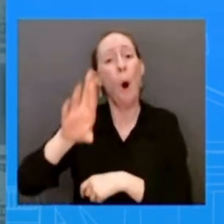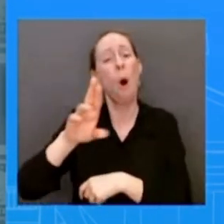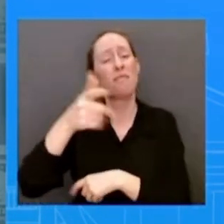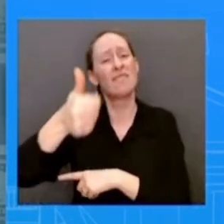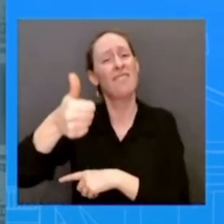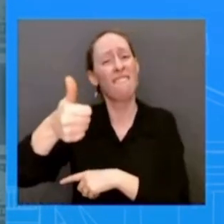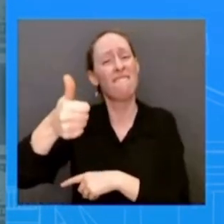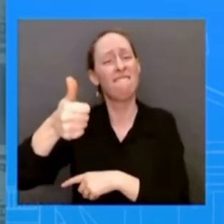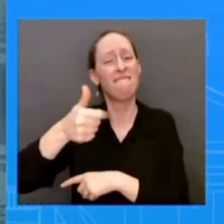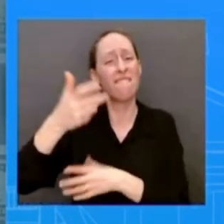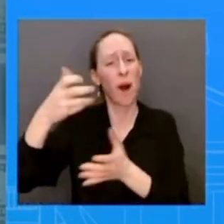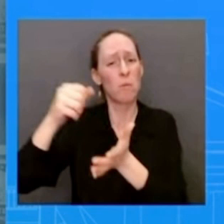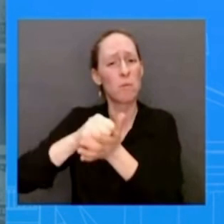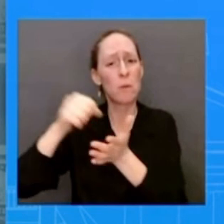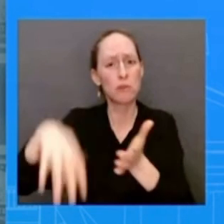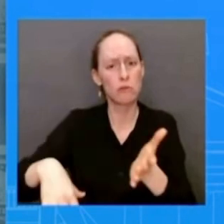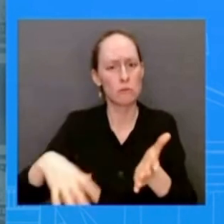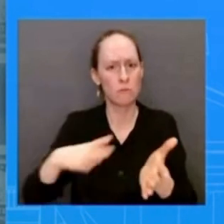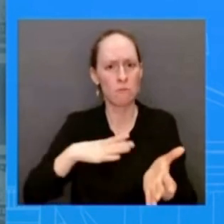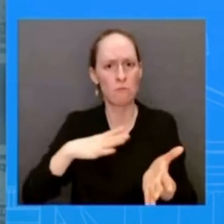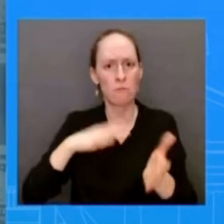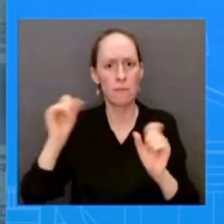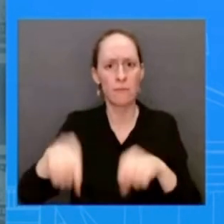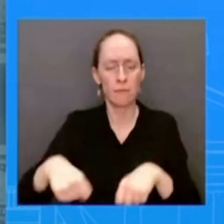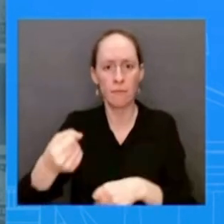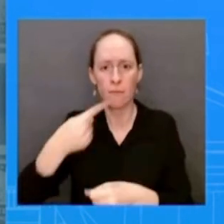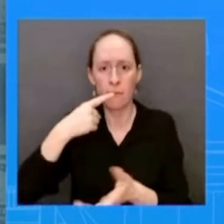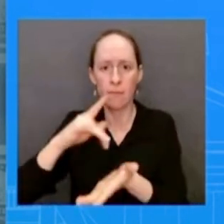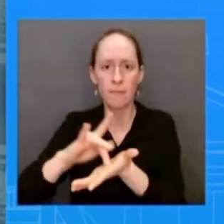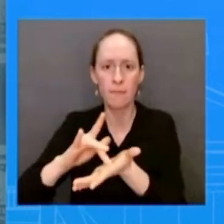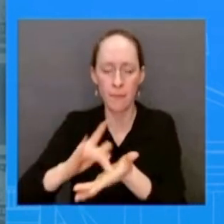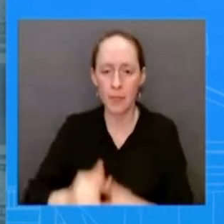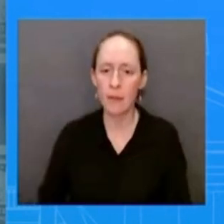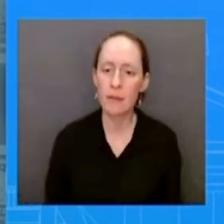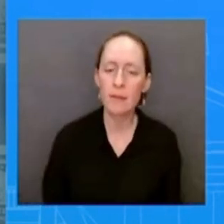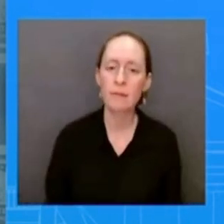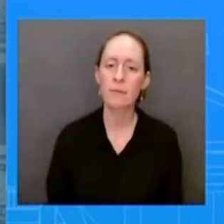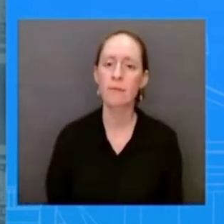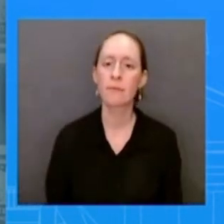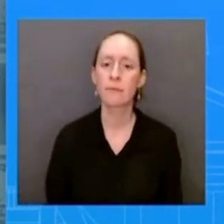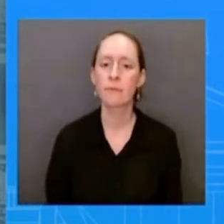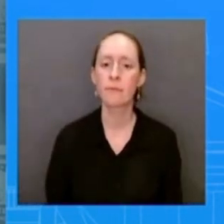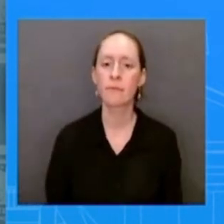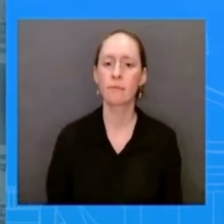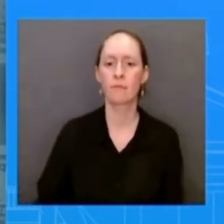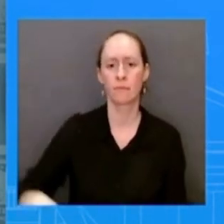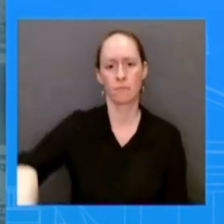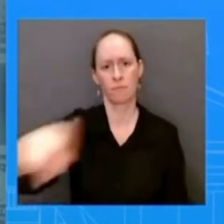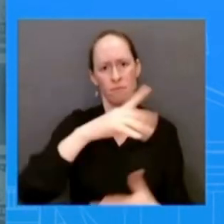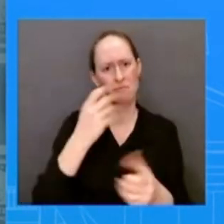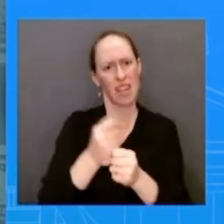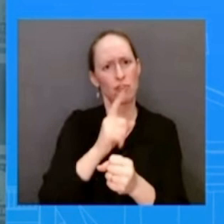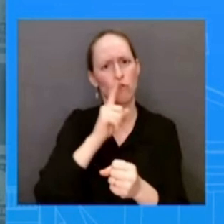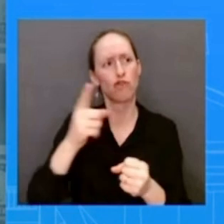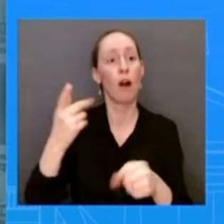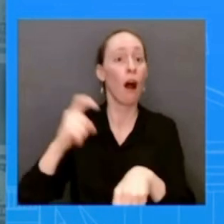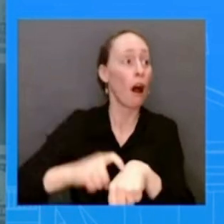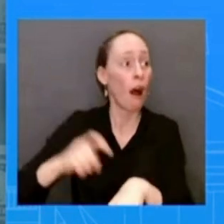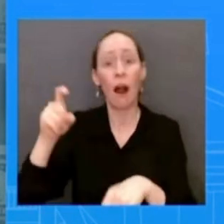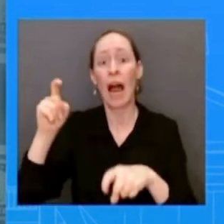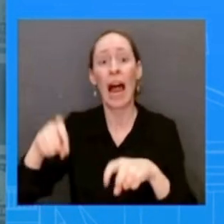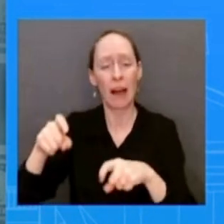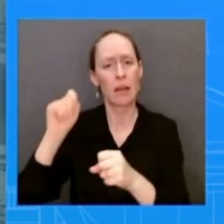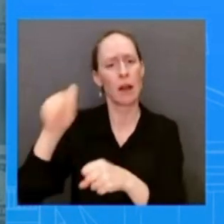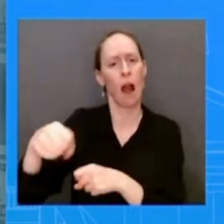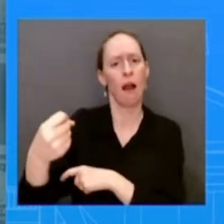pharmacies who want to legally access or provide uh this this particular drug so um i do want to speak